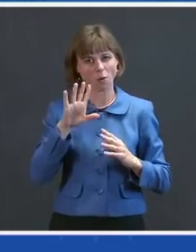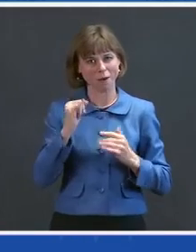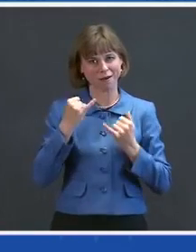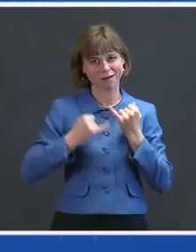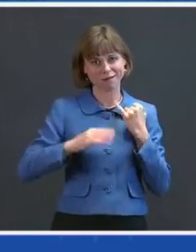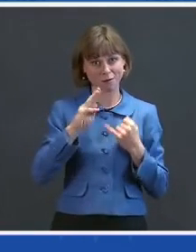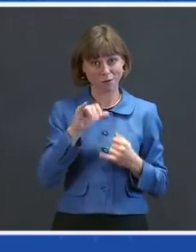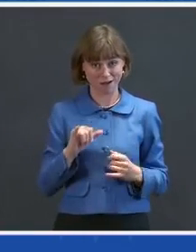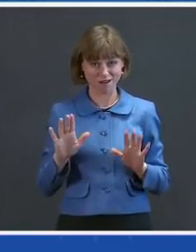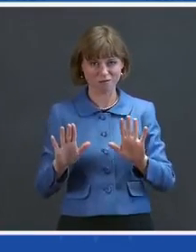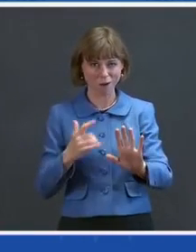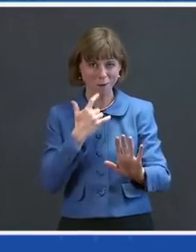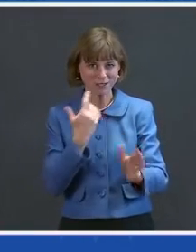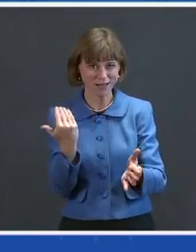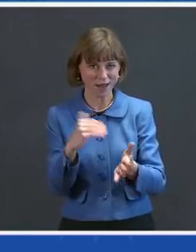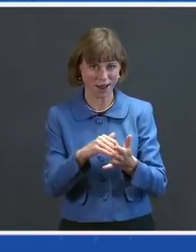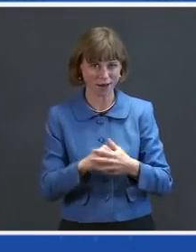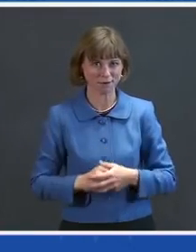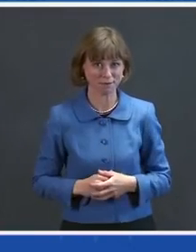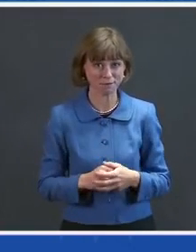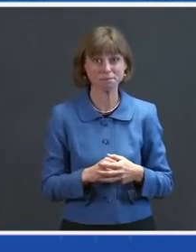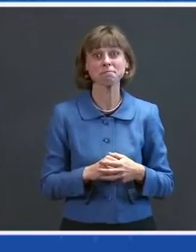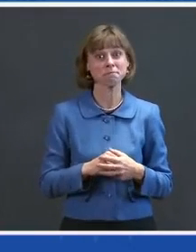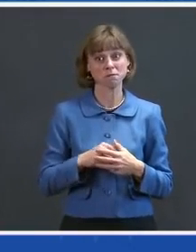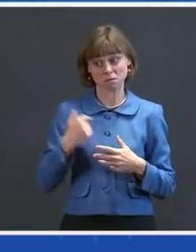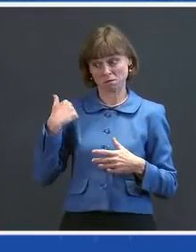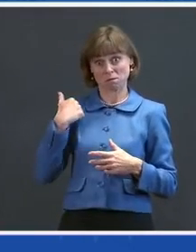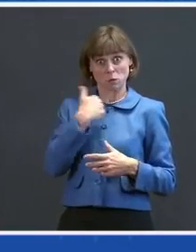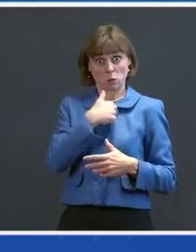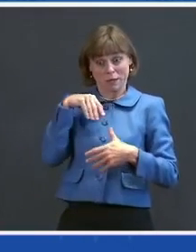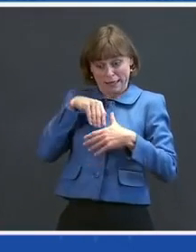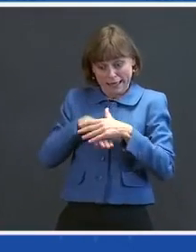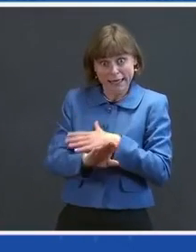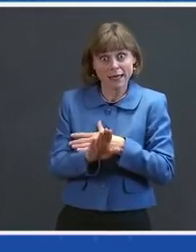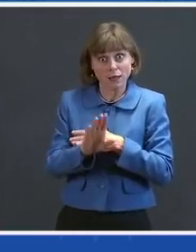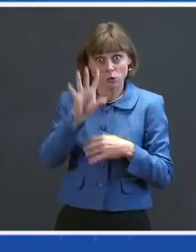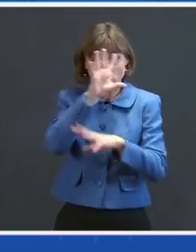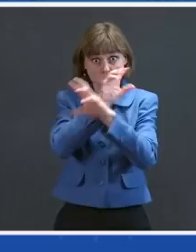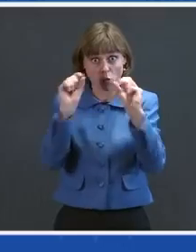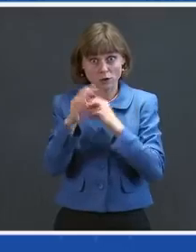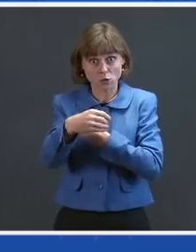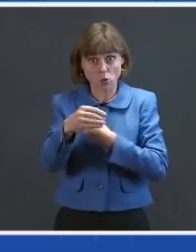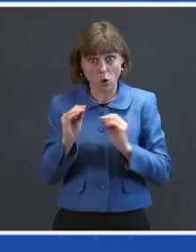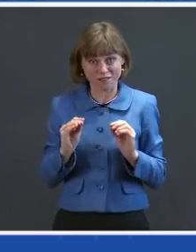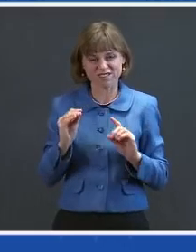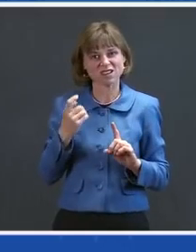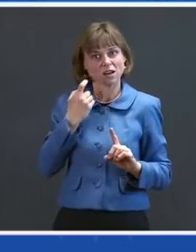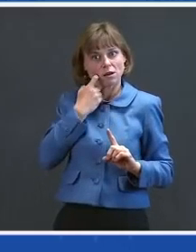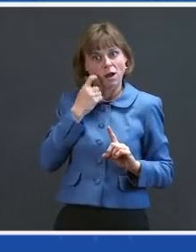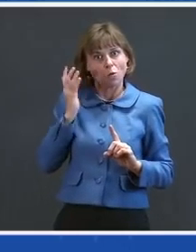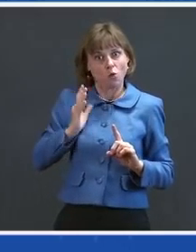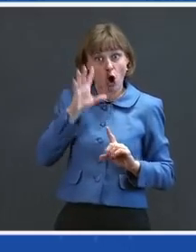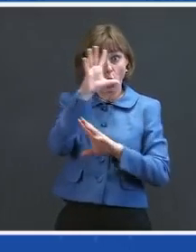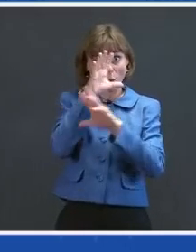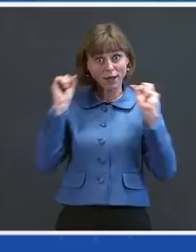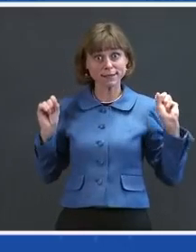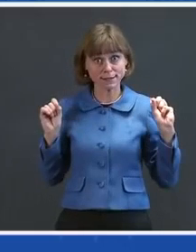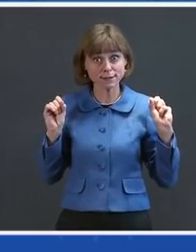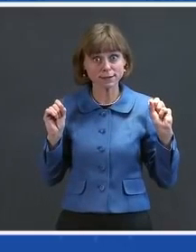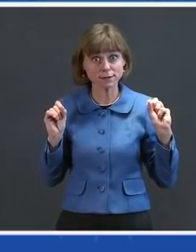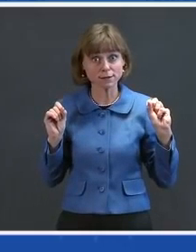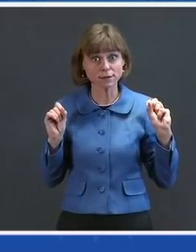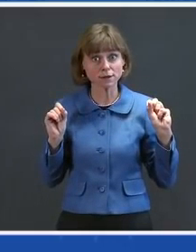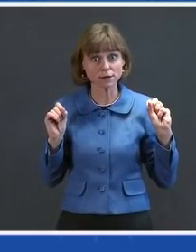Let me say that again. When we came into office, the prior administration had contracted